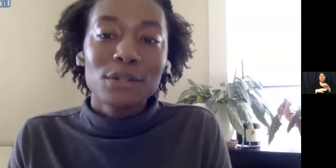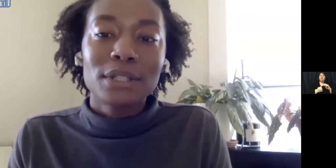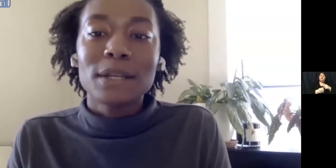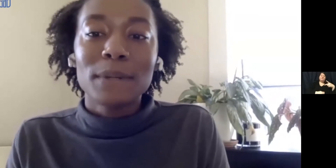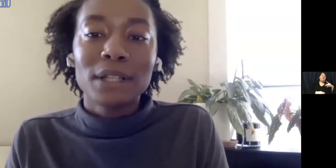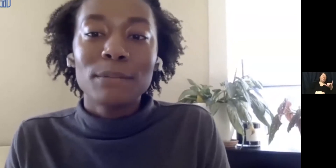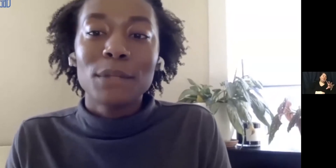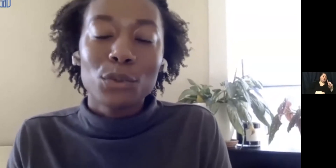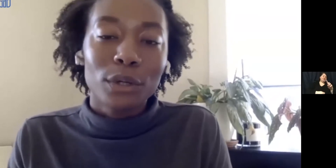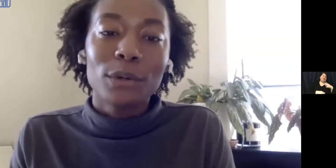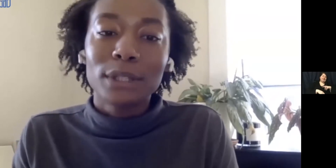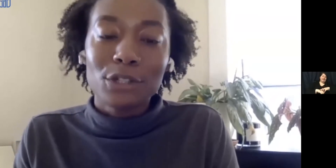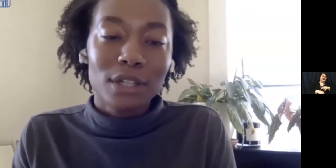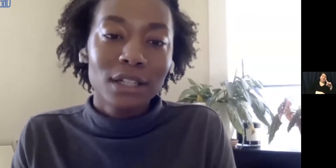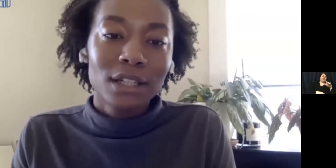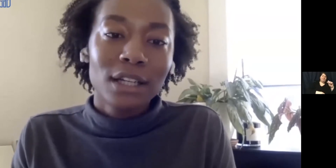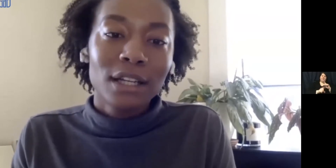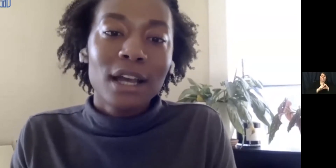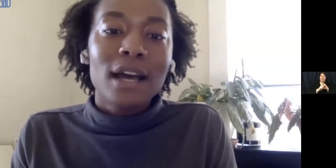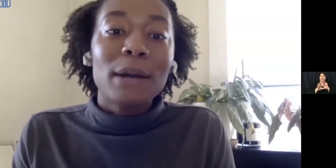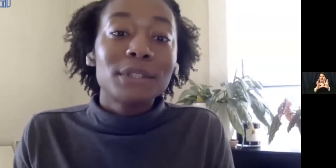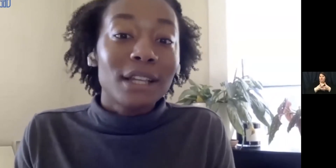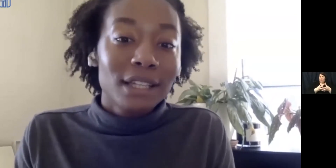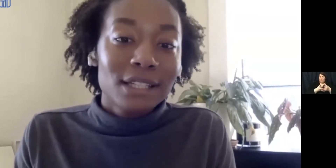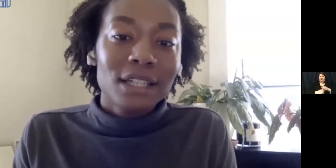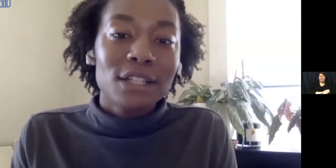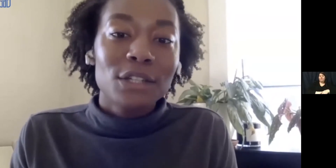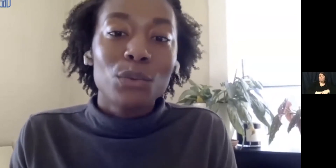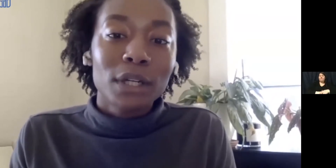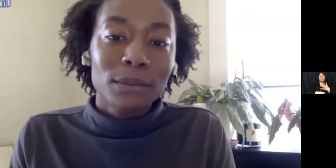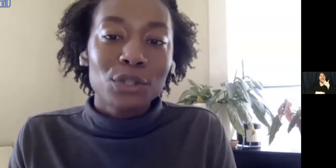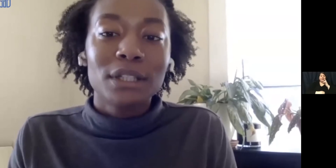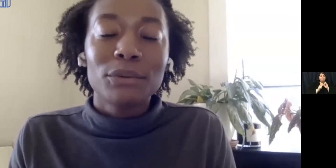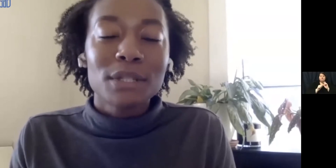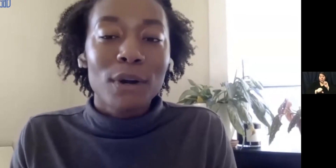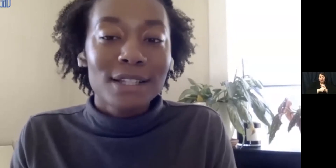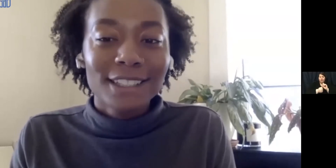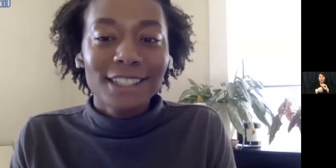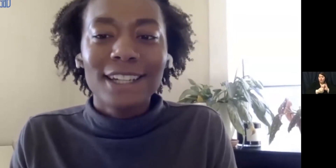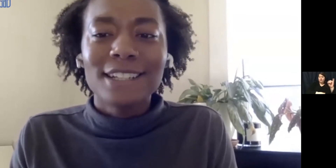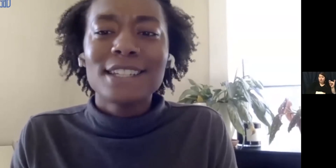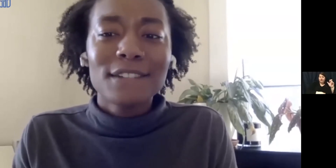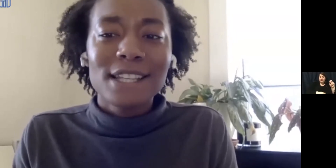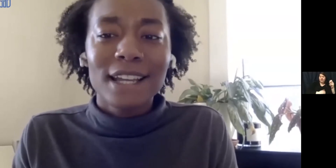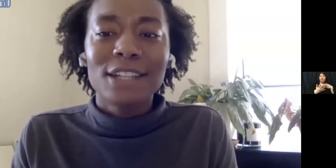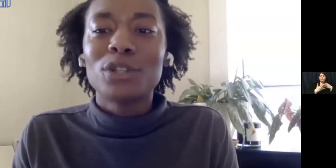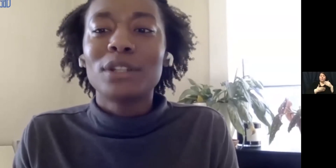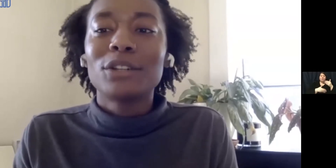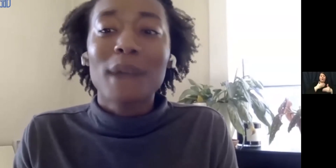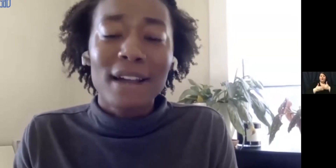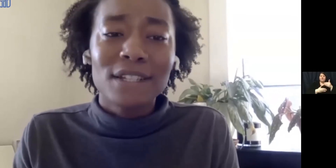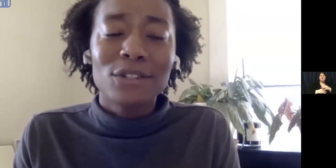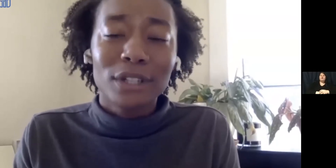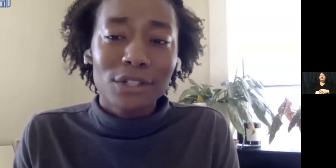National Disability Mentoring Coalition. I was lucky to continue working with Jillian through this process, and it's safe to say that